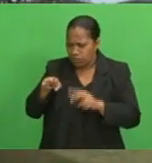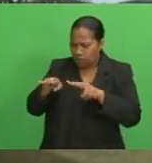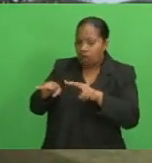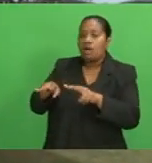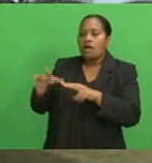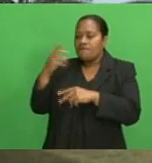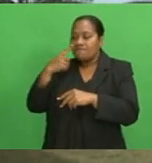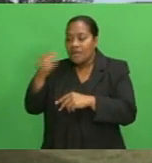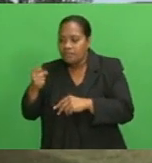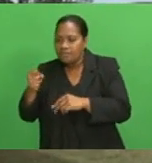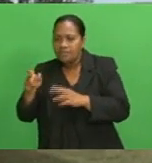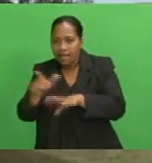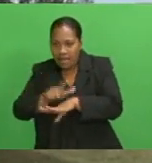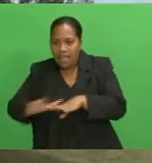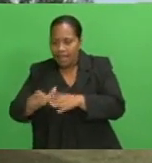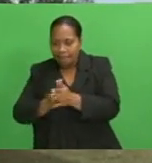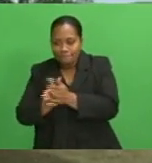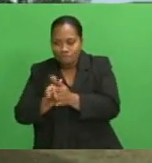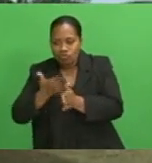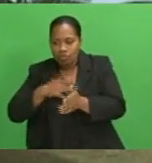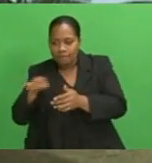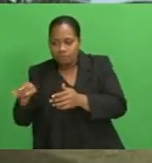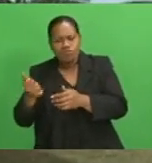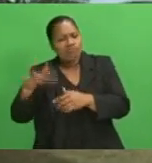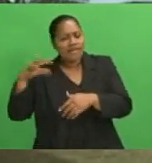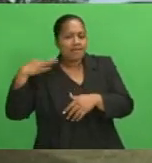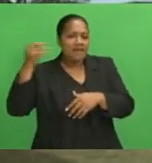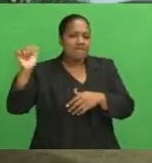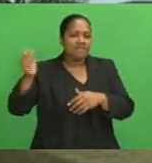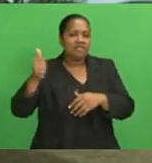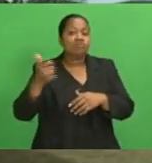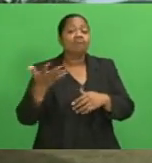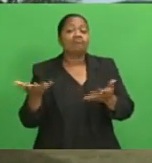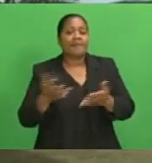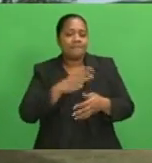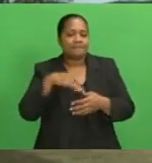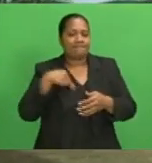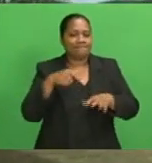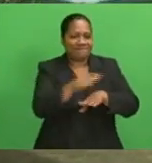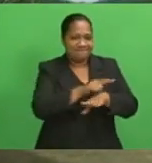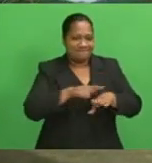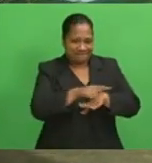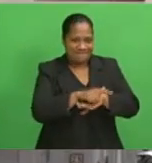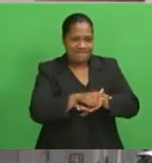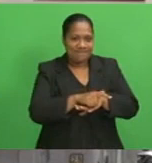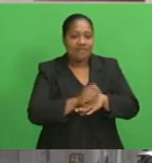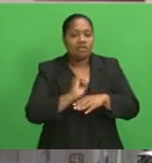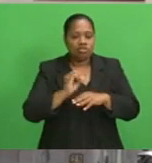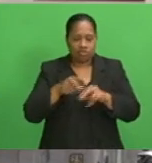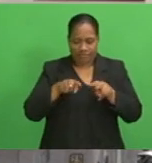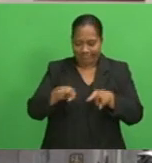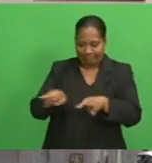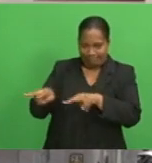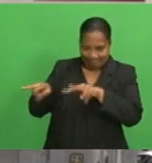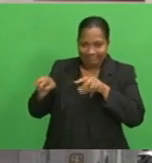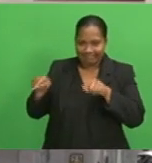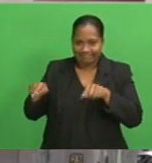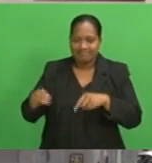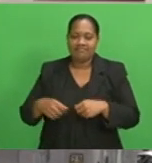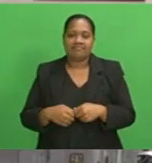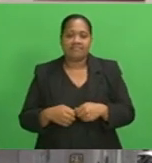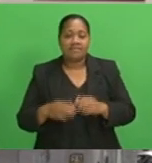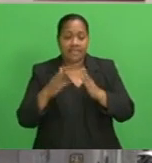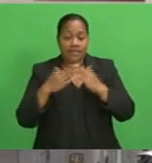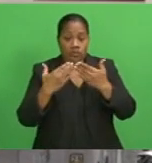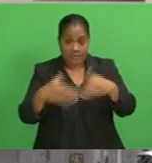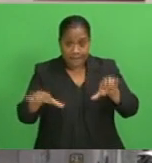and they've also applied already to the Ministry of Lands. So that is something that our officials have been looking at. The Town Council is also seeking to